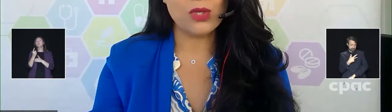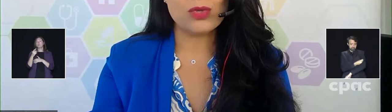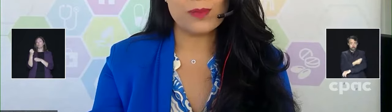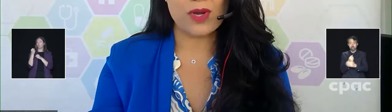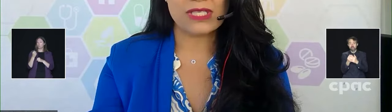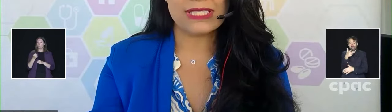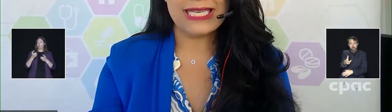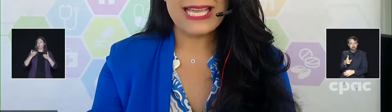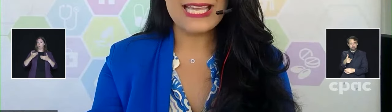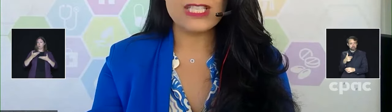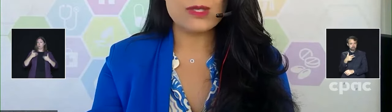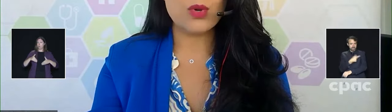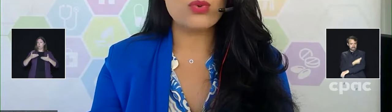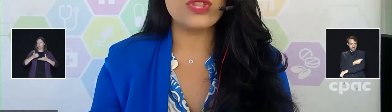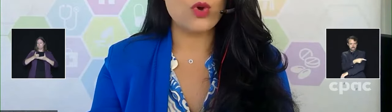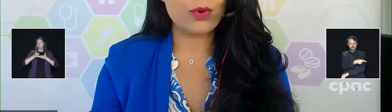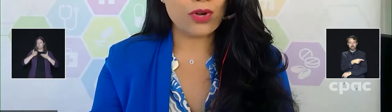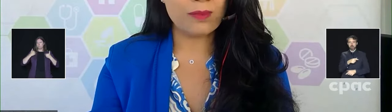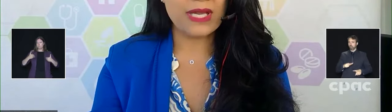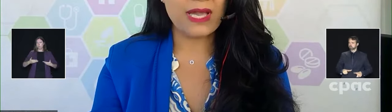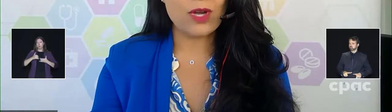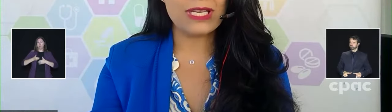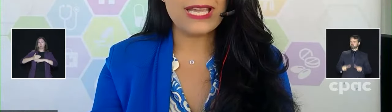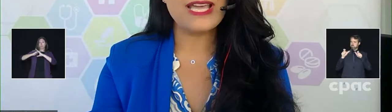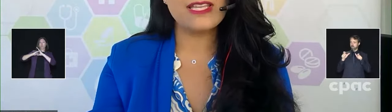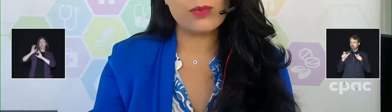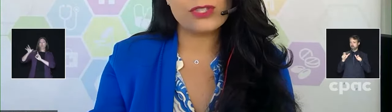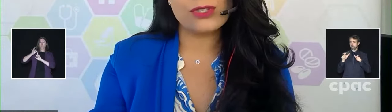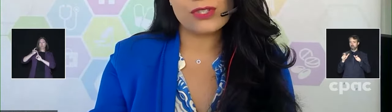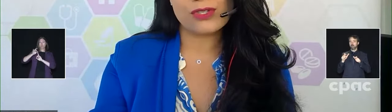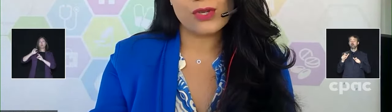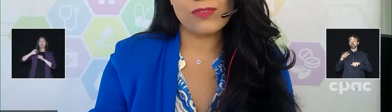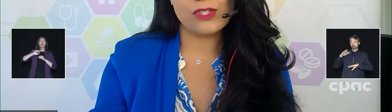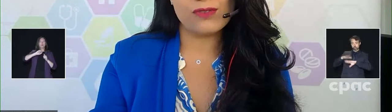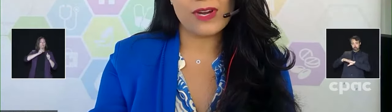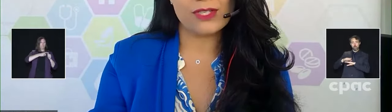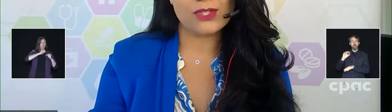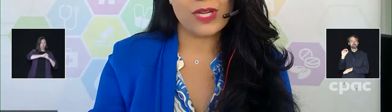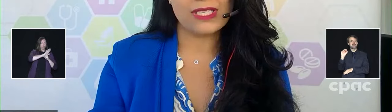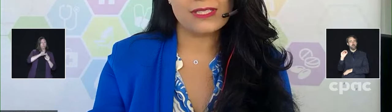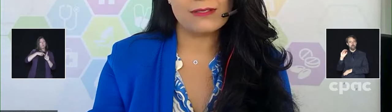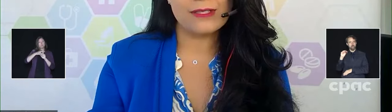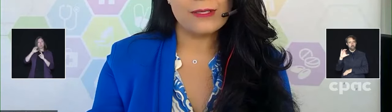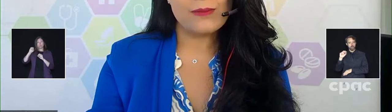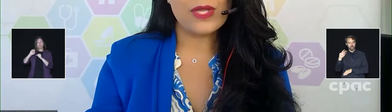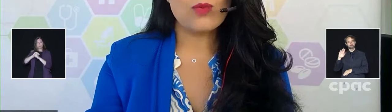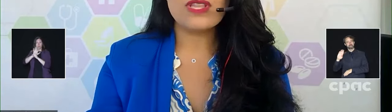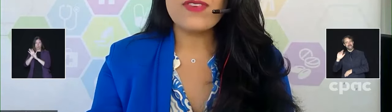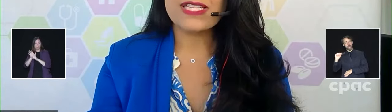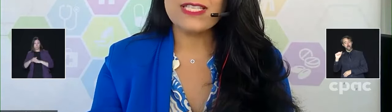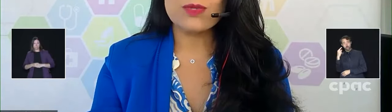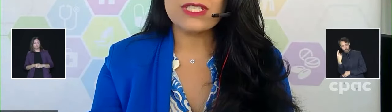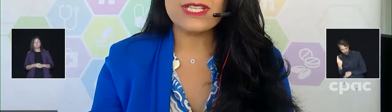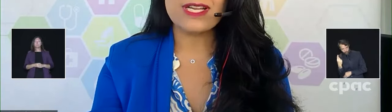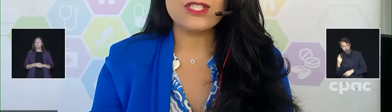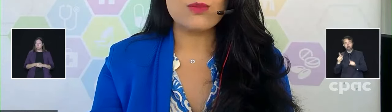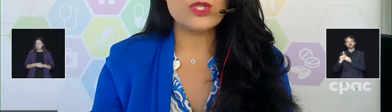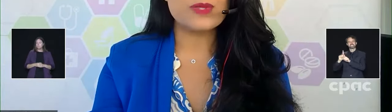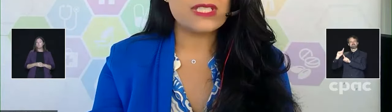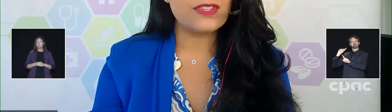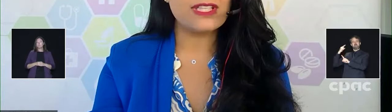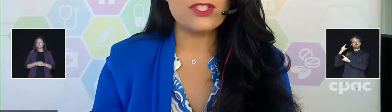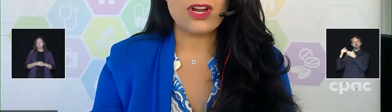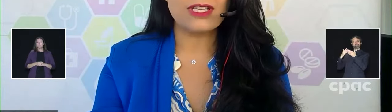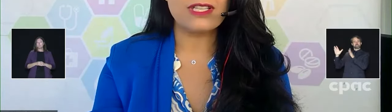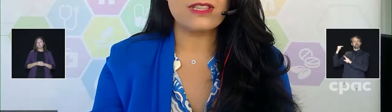strong immune response against both the Omicron VA1 and the original SARS-CoV-2 virus strains. While the vaccine was designed